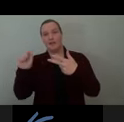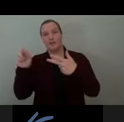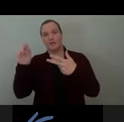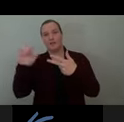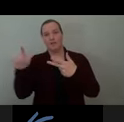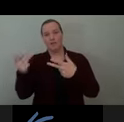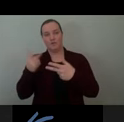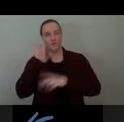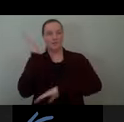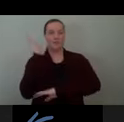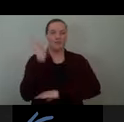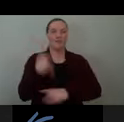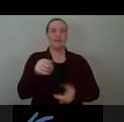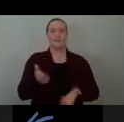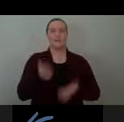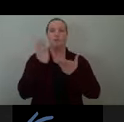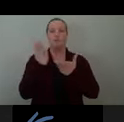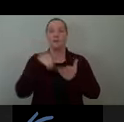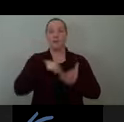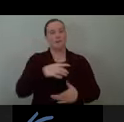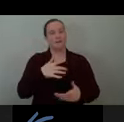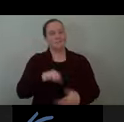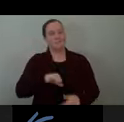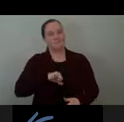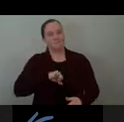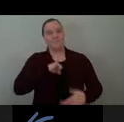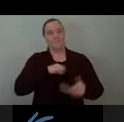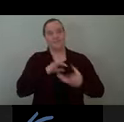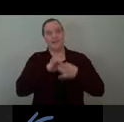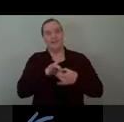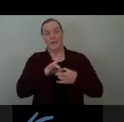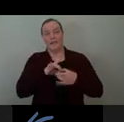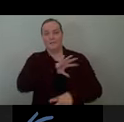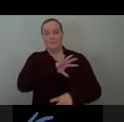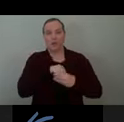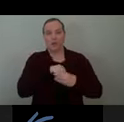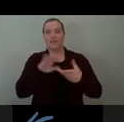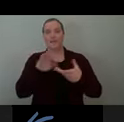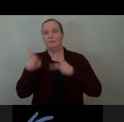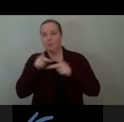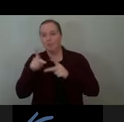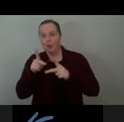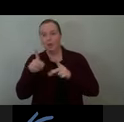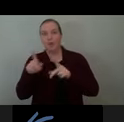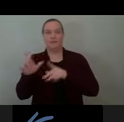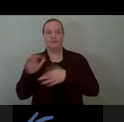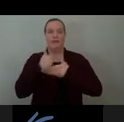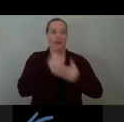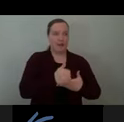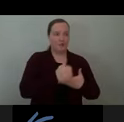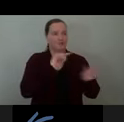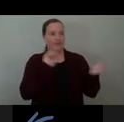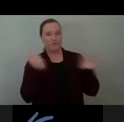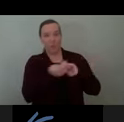passionate about engaging citizens to contribute to the transformation of public spaces and to reimagine how life can